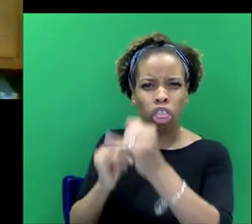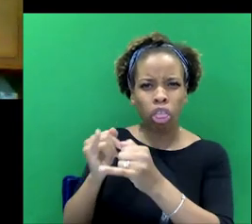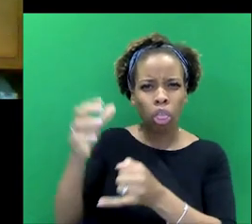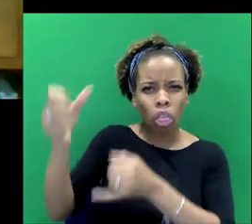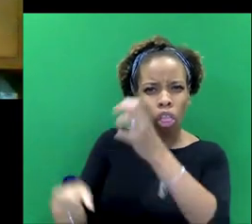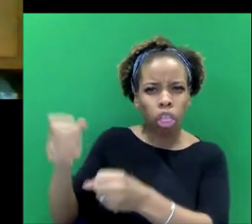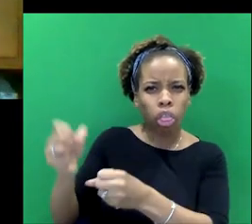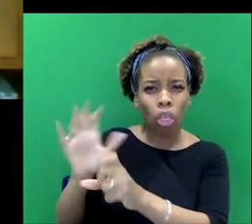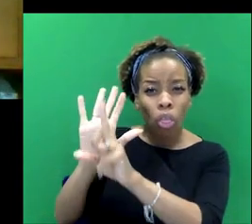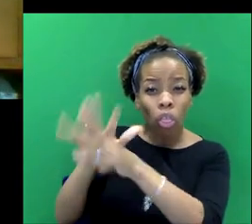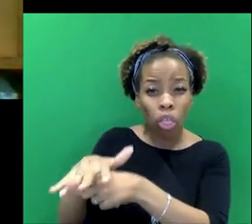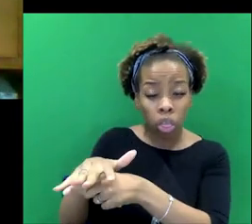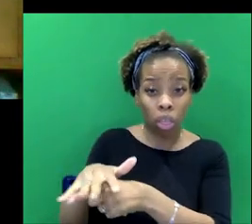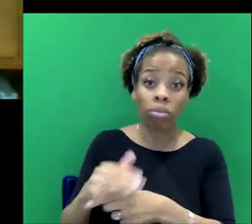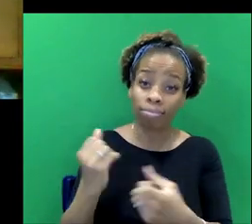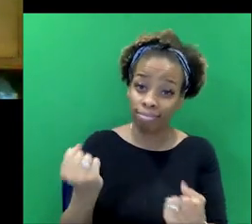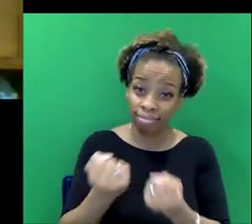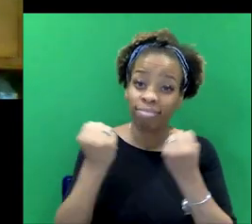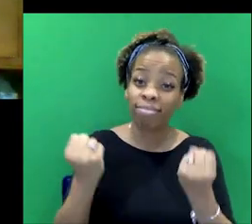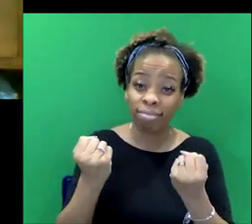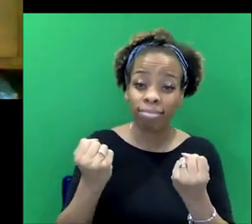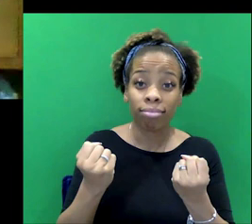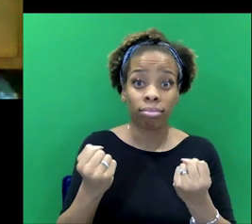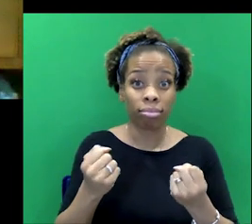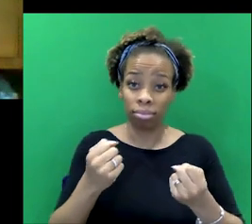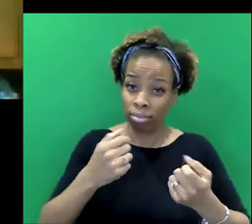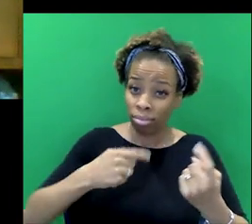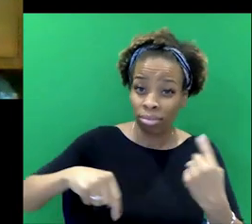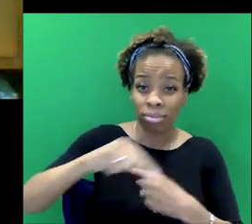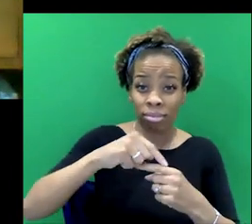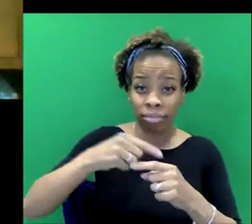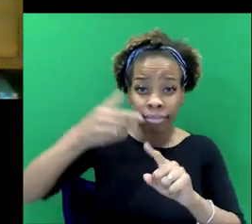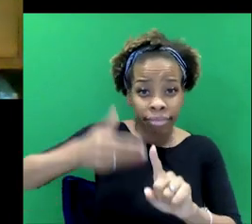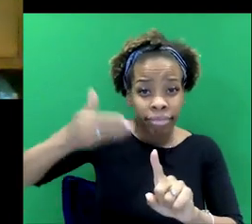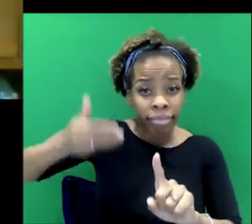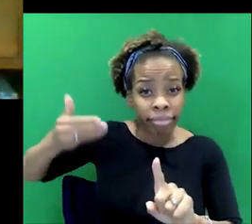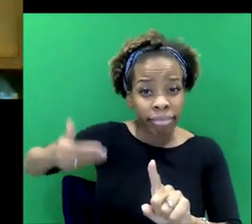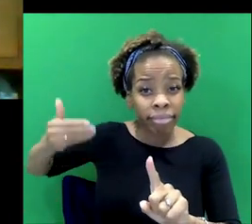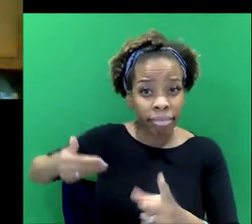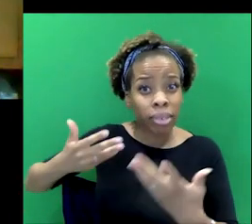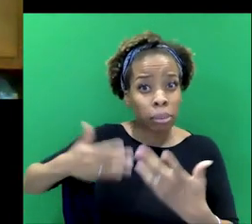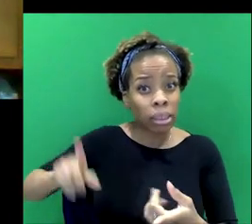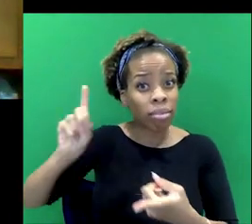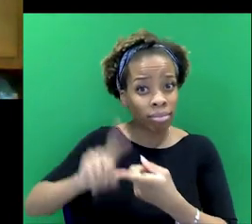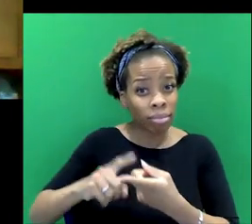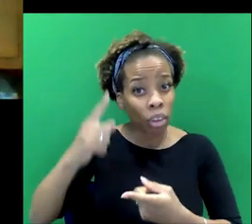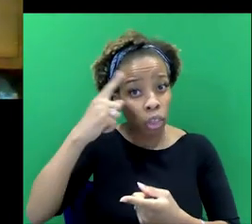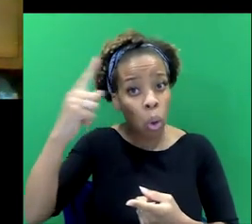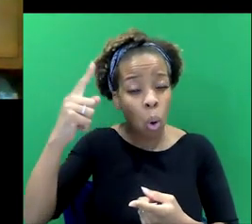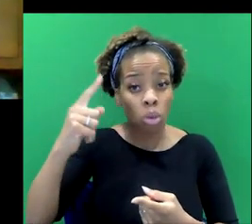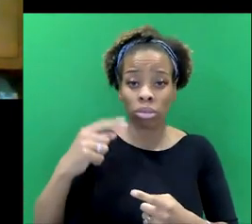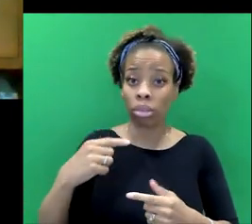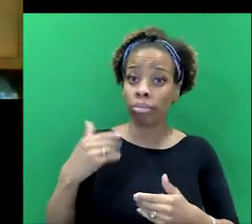press, in the public imagination, for decades before that, I think that it becomes ingrained